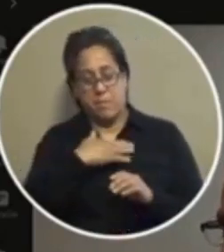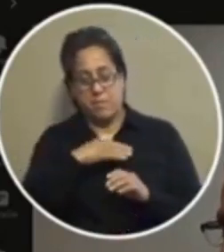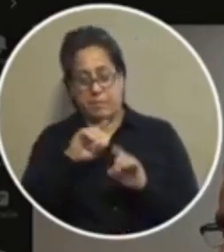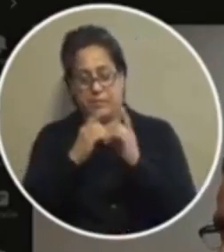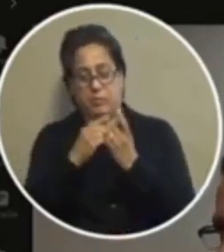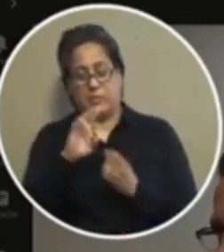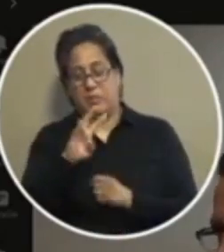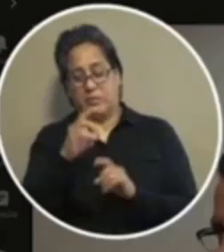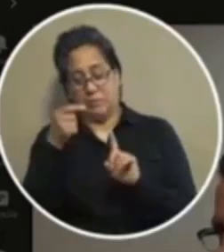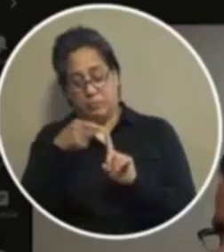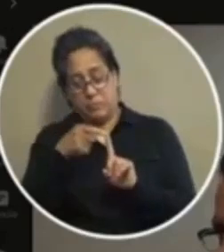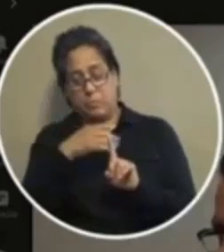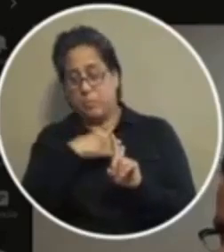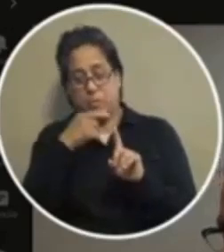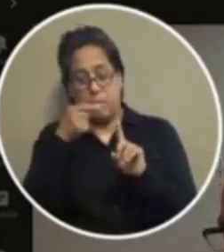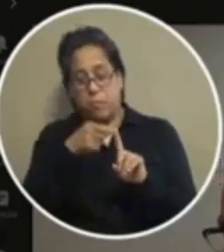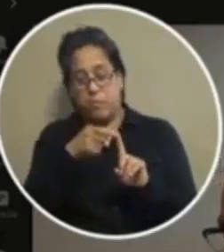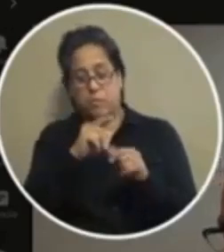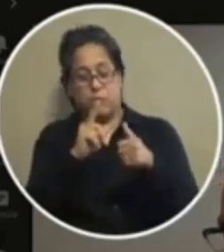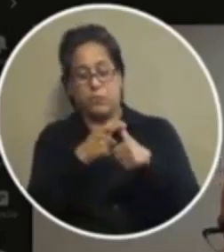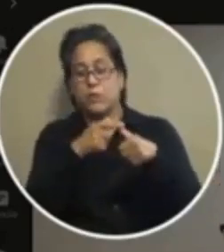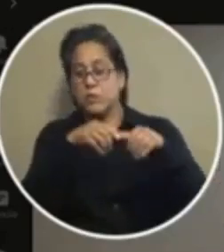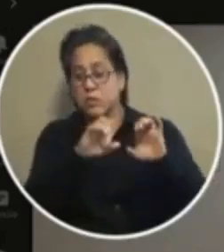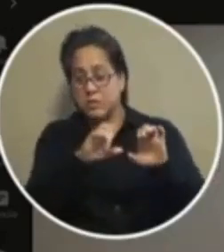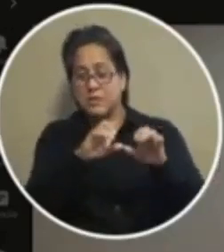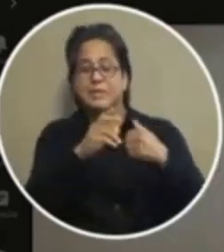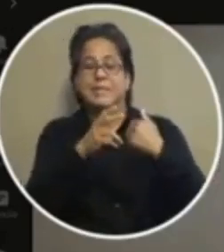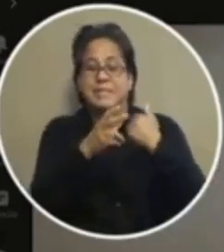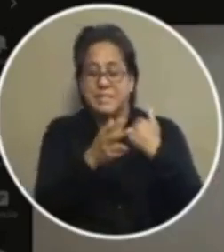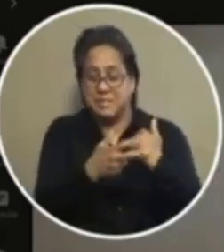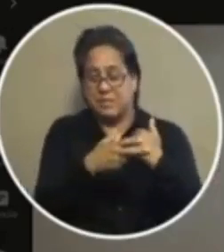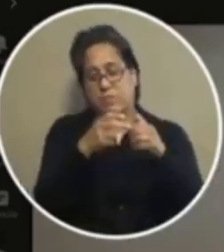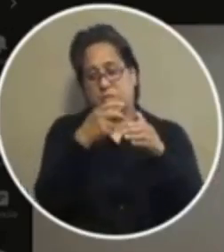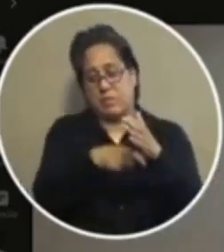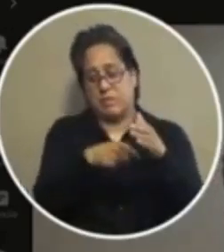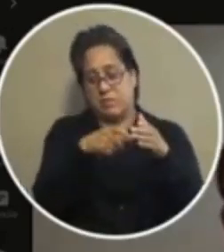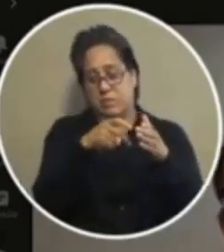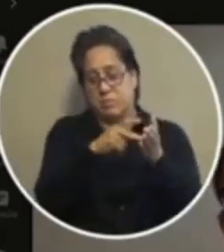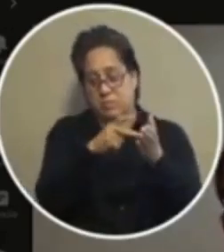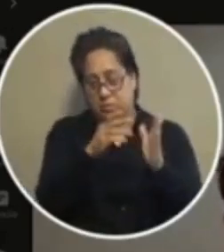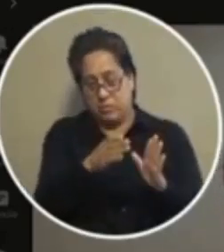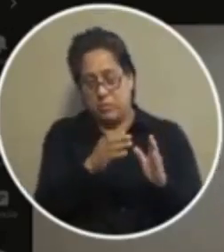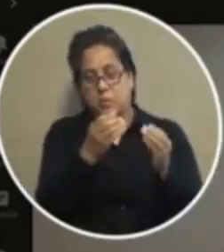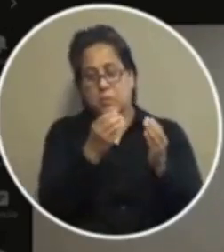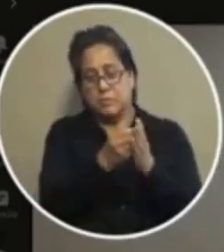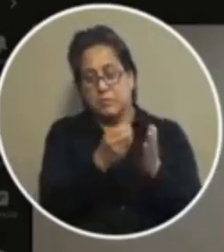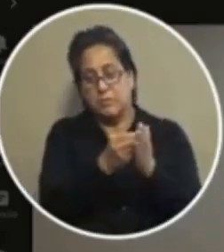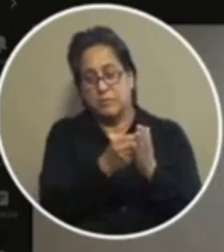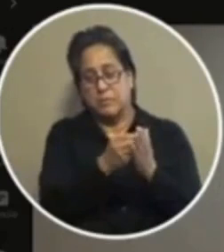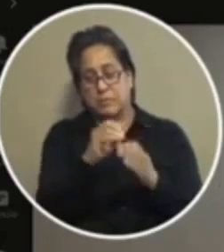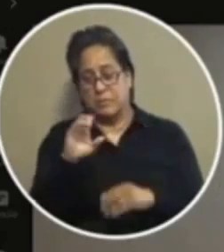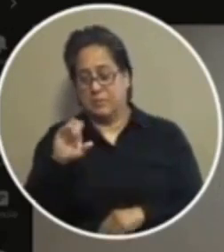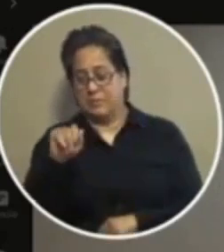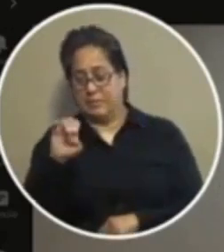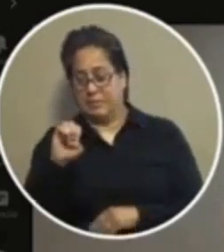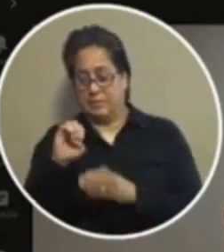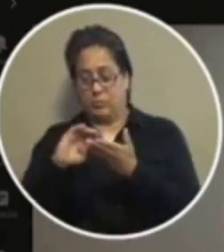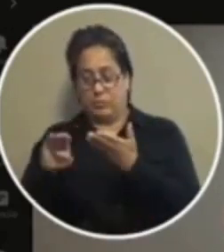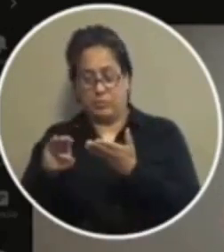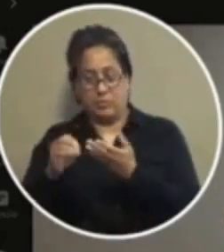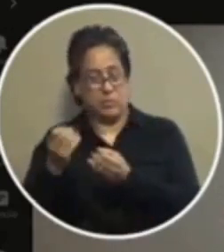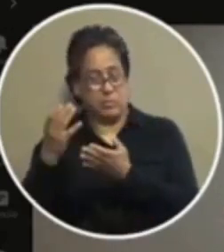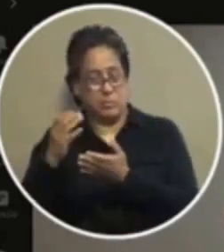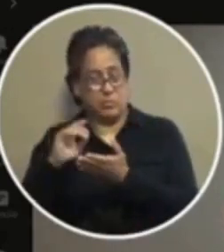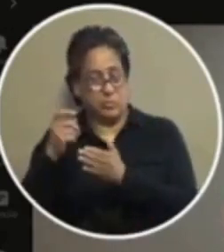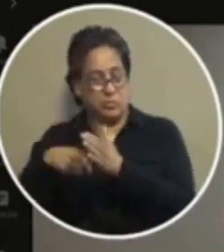first chance program is is is saving the taxpayer money and i'm asking how much this site and release program will incur